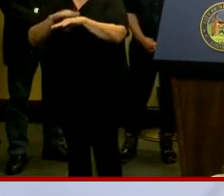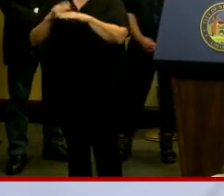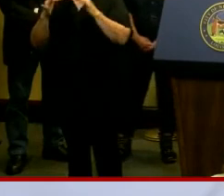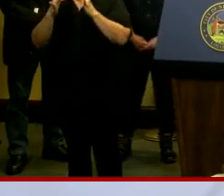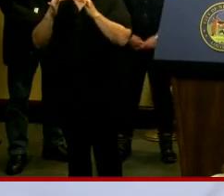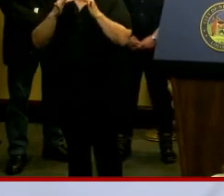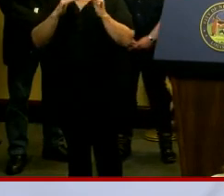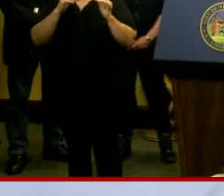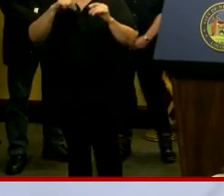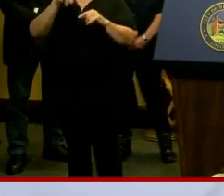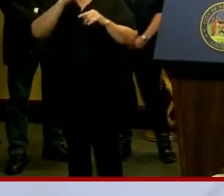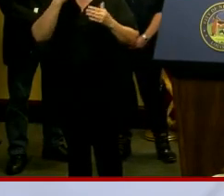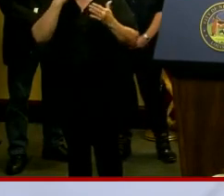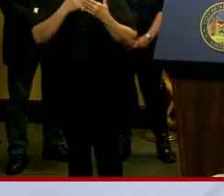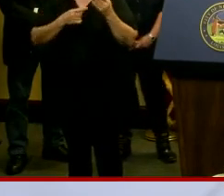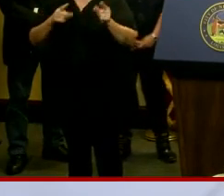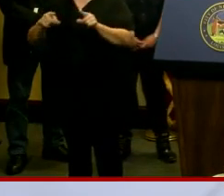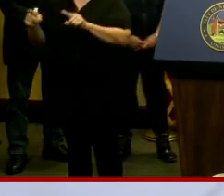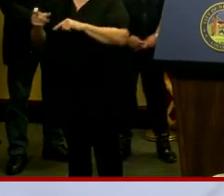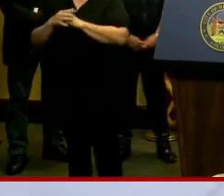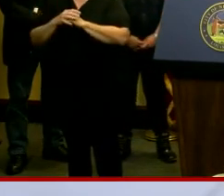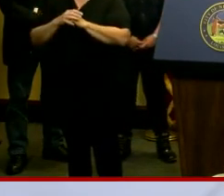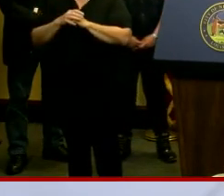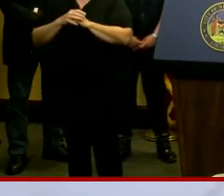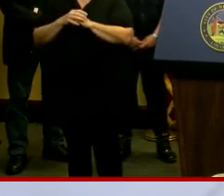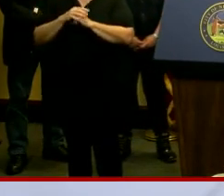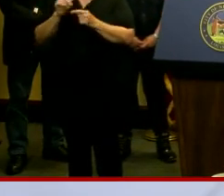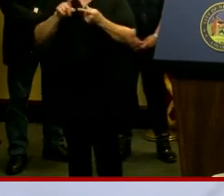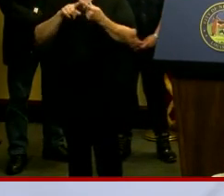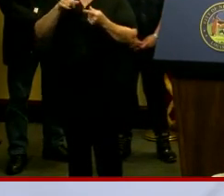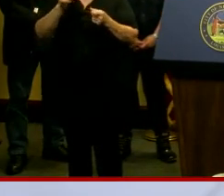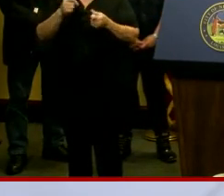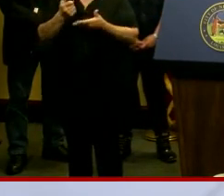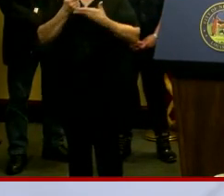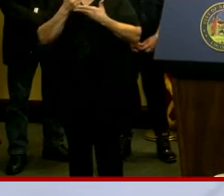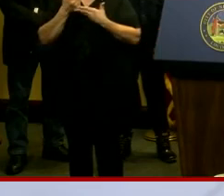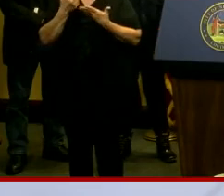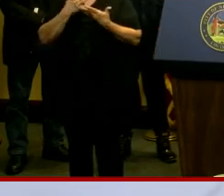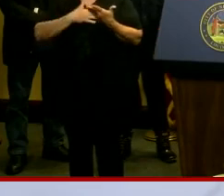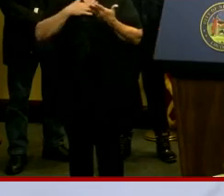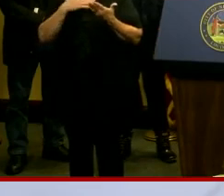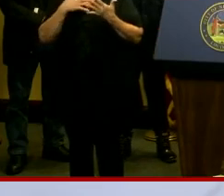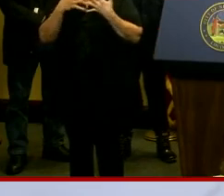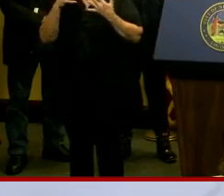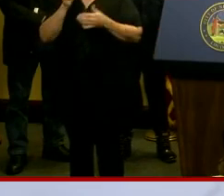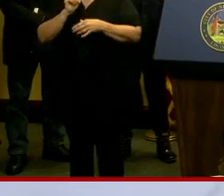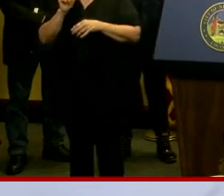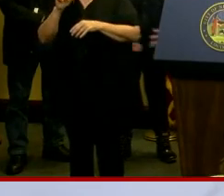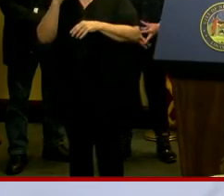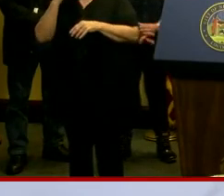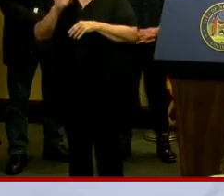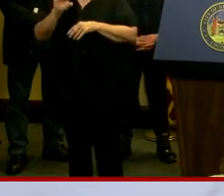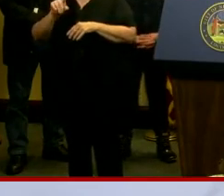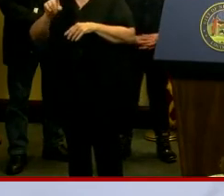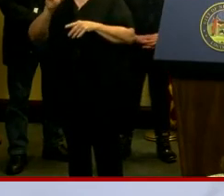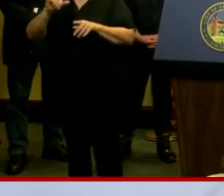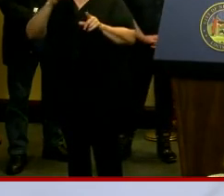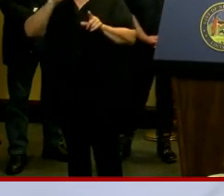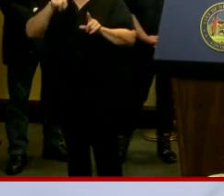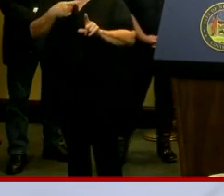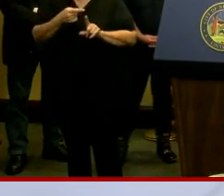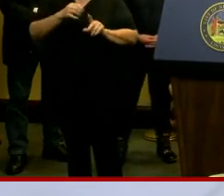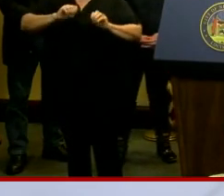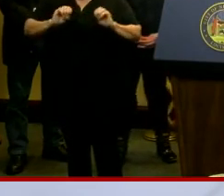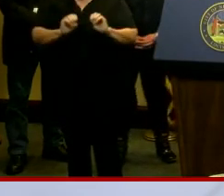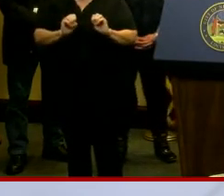the needs of you all on the ground. One way you can help us, exercise a little patience. 9-1-1 should be reserved for life-threatening